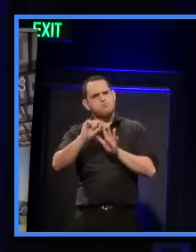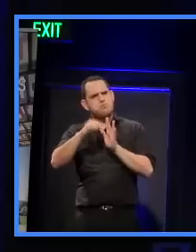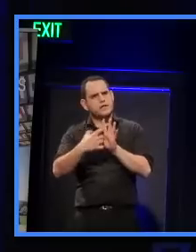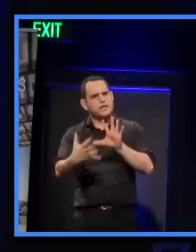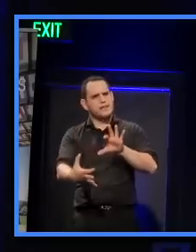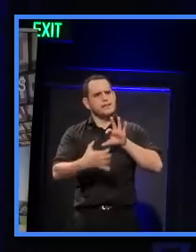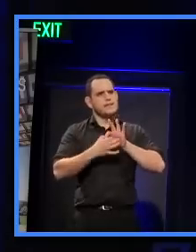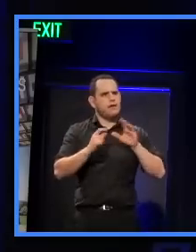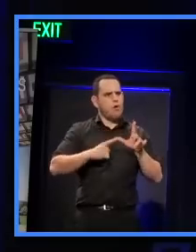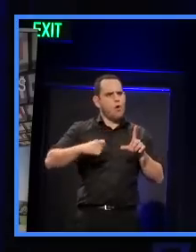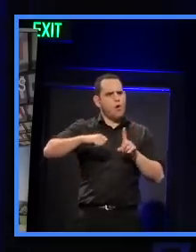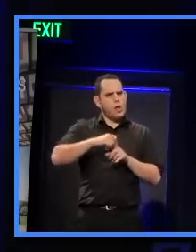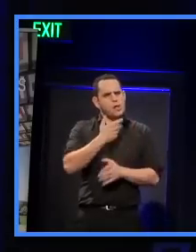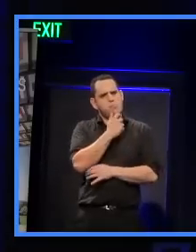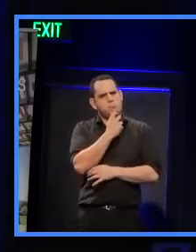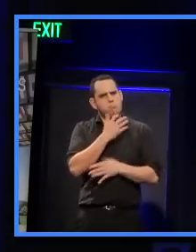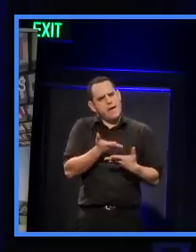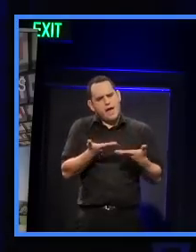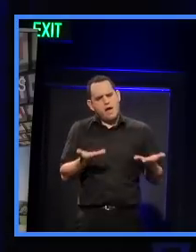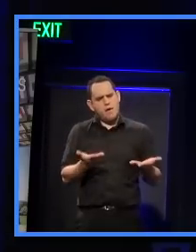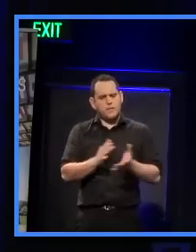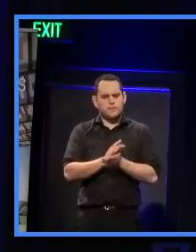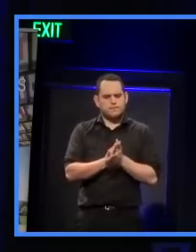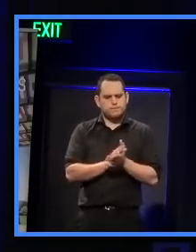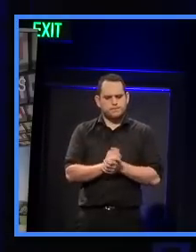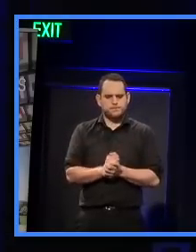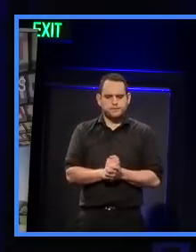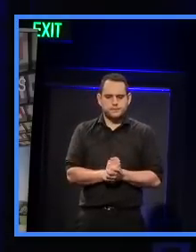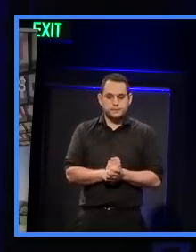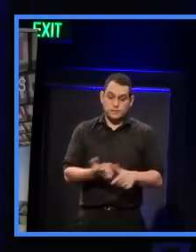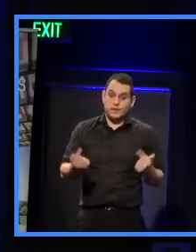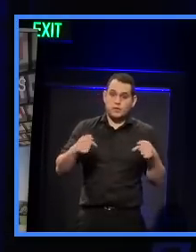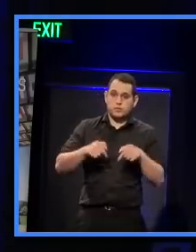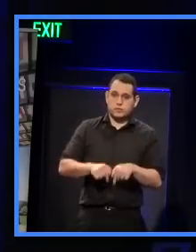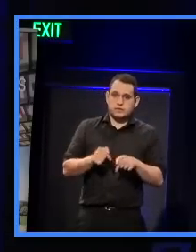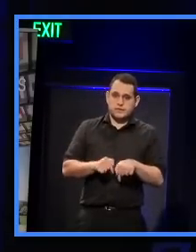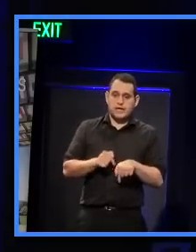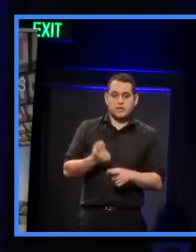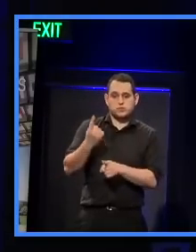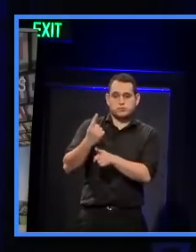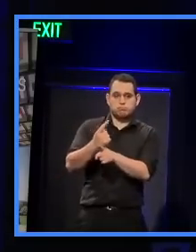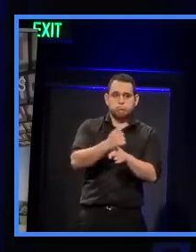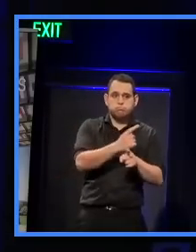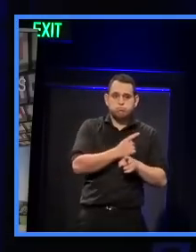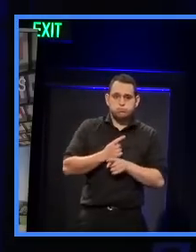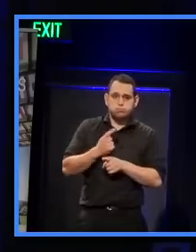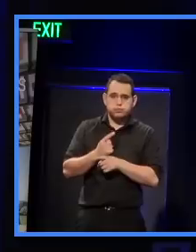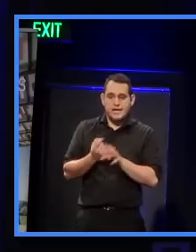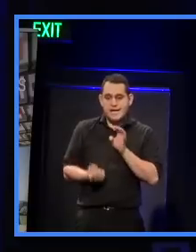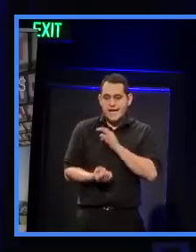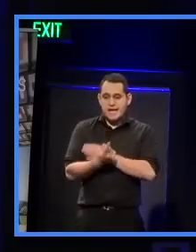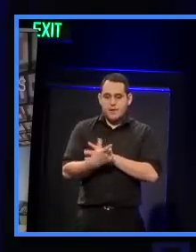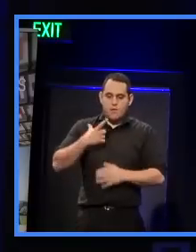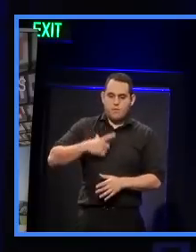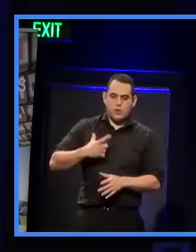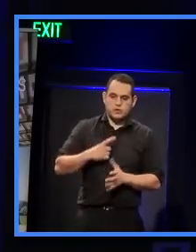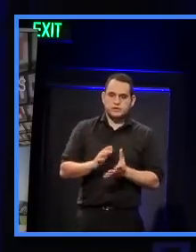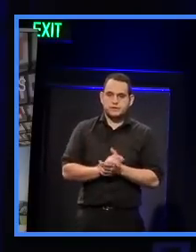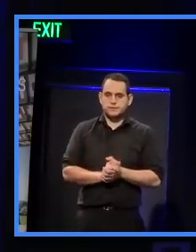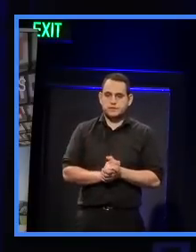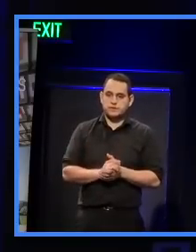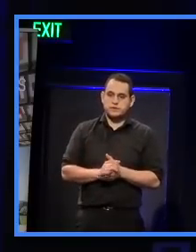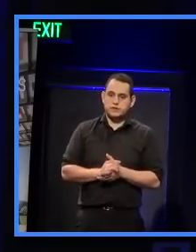important to ask ourselves, what are we doing in this space? Part of tonight's talk also occurs as part of the Auckland